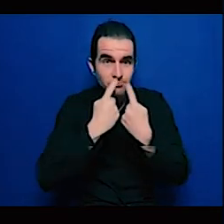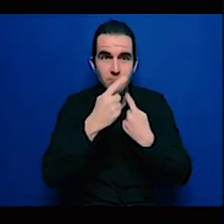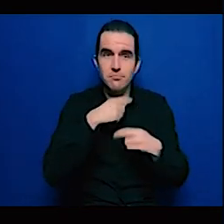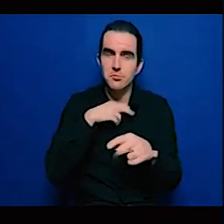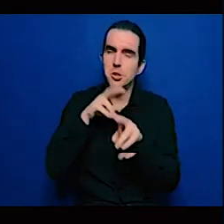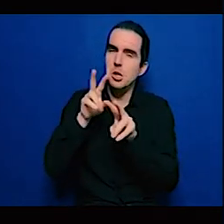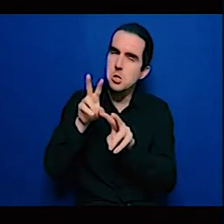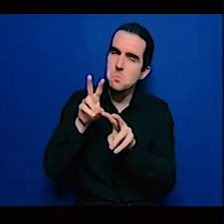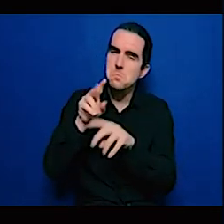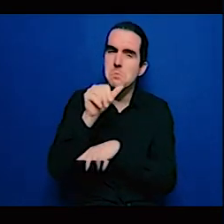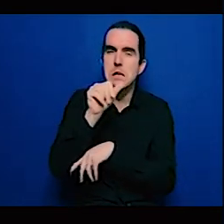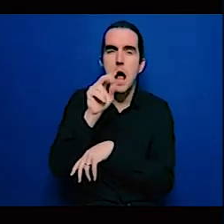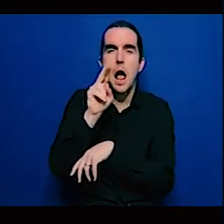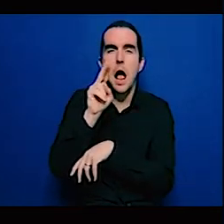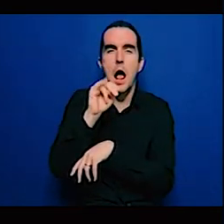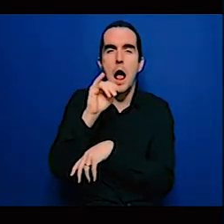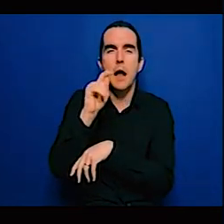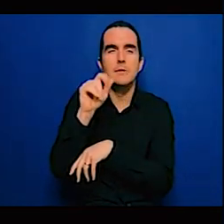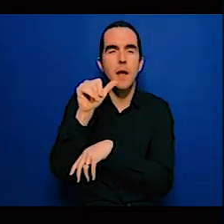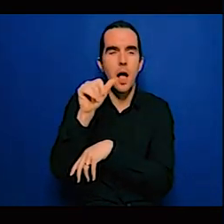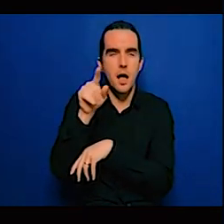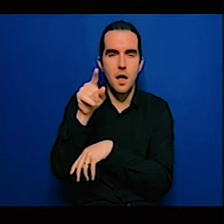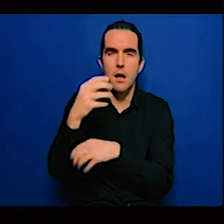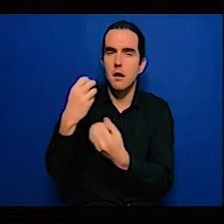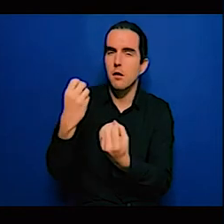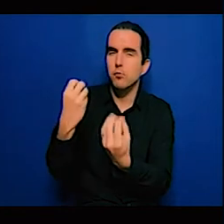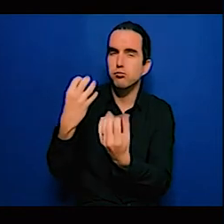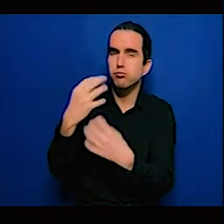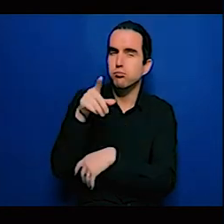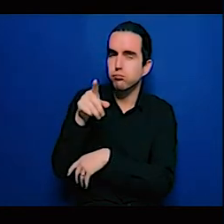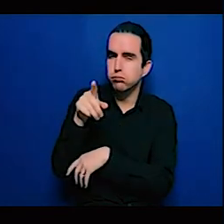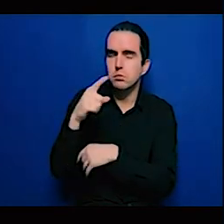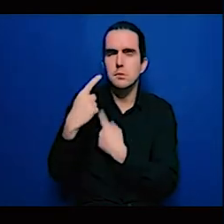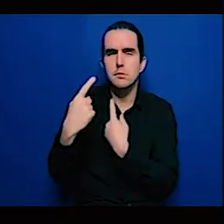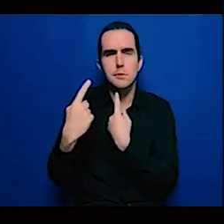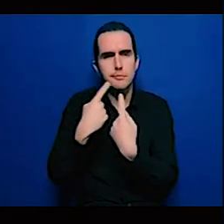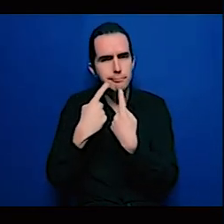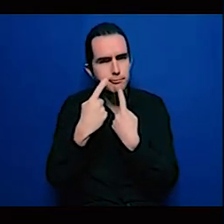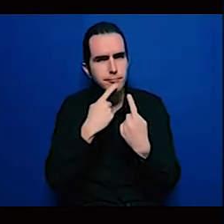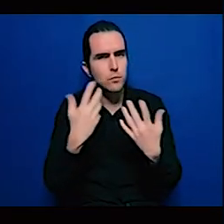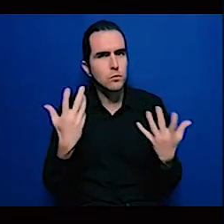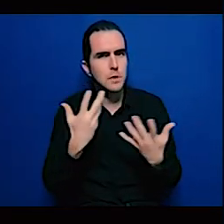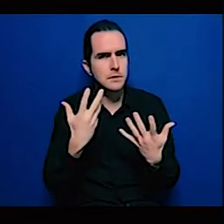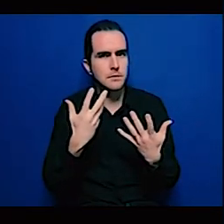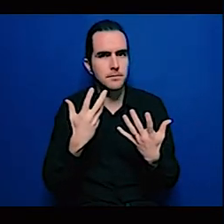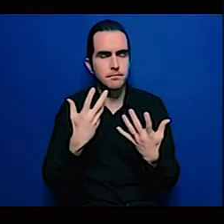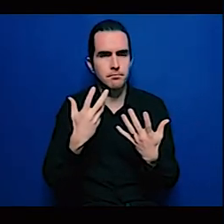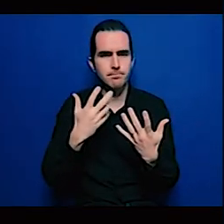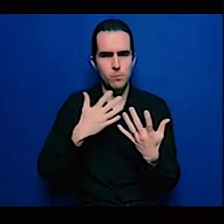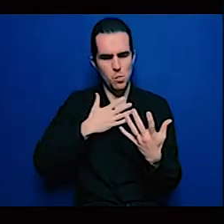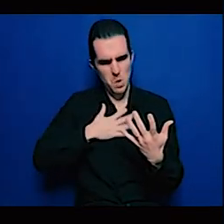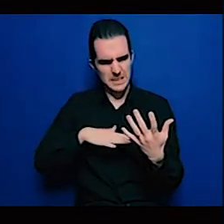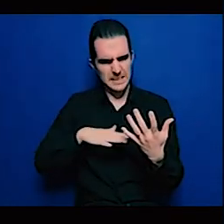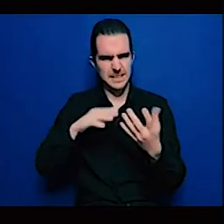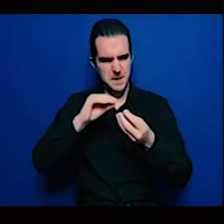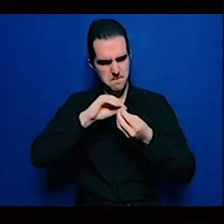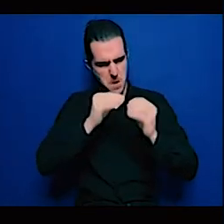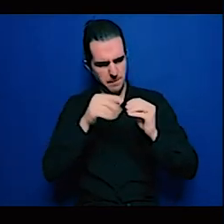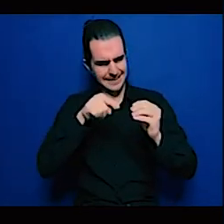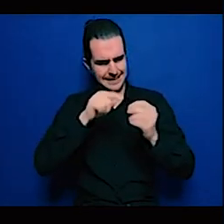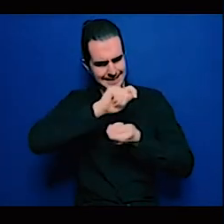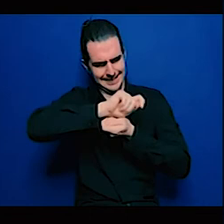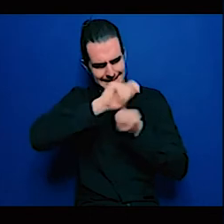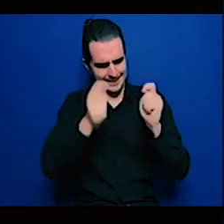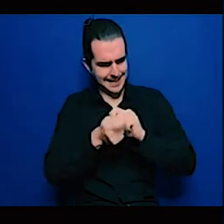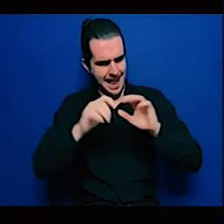now I would opt in favor of research and I would say research is not financed